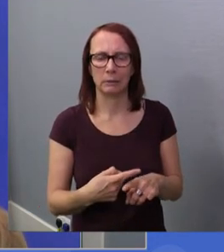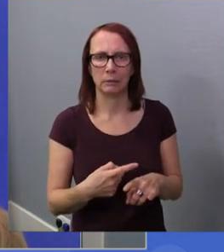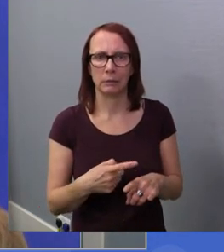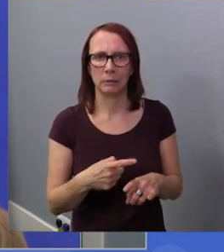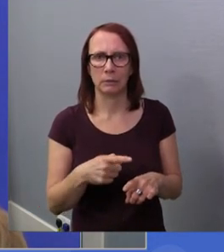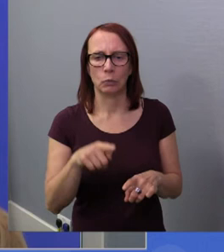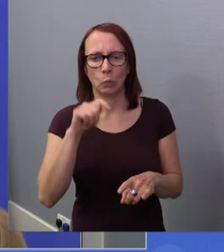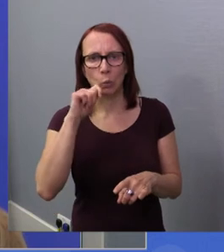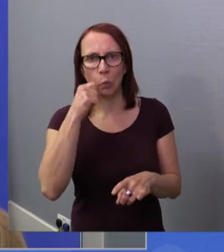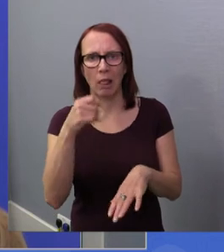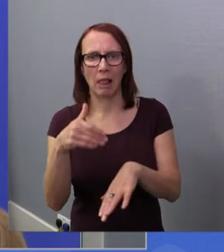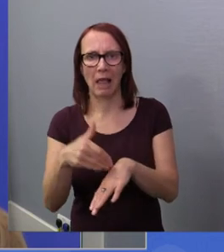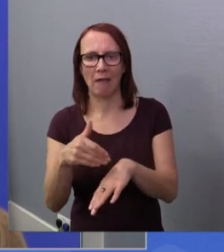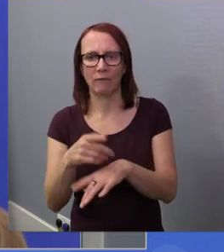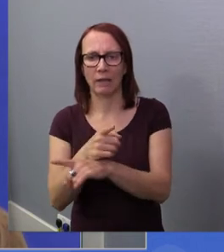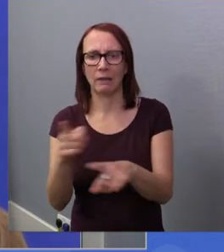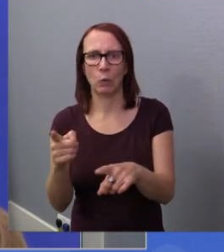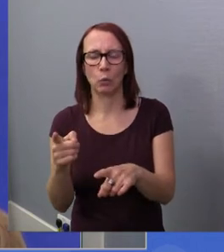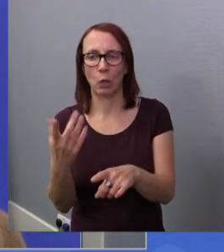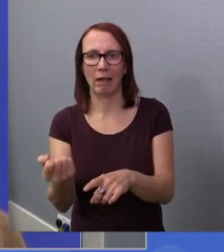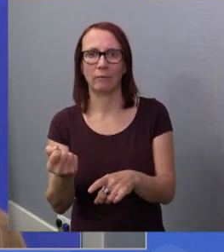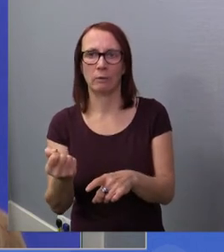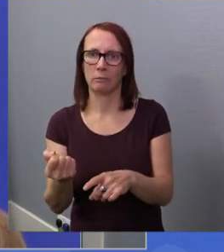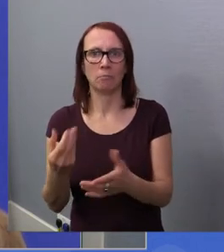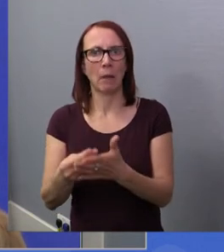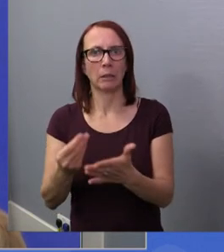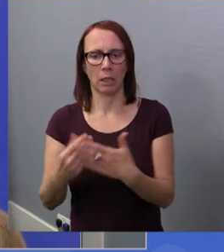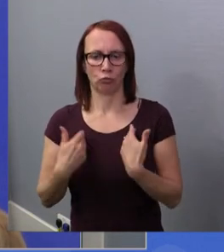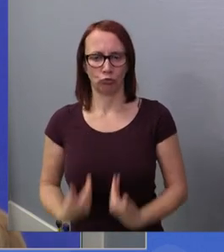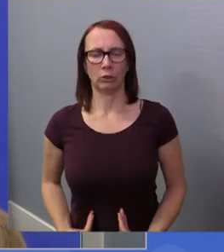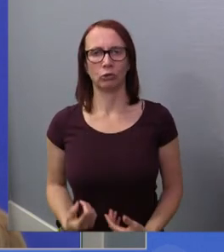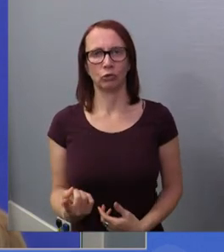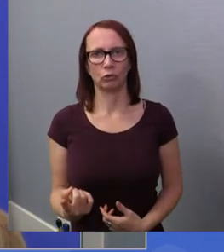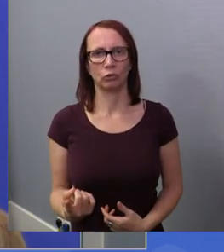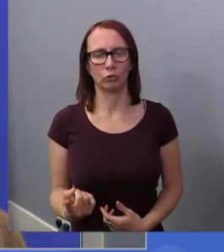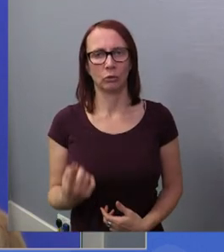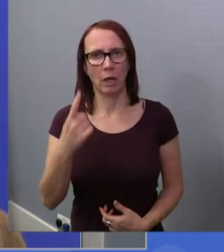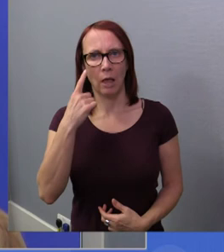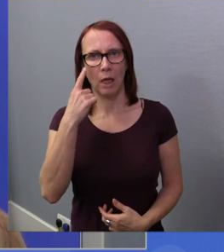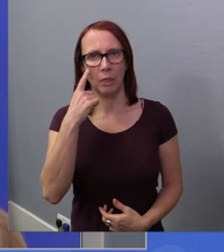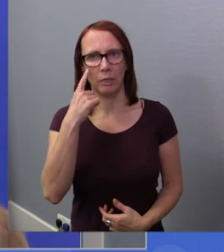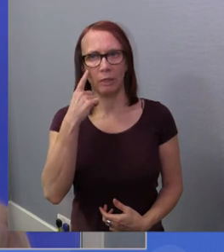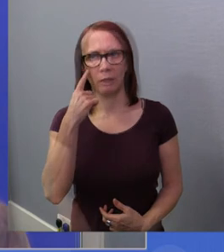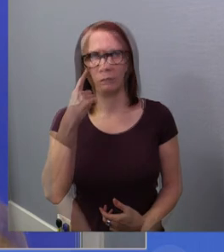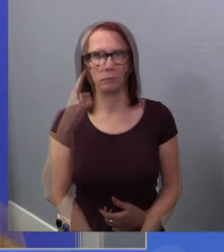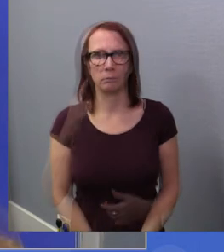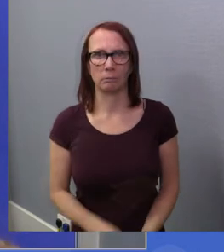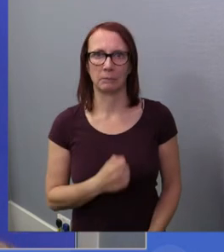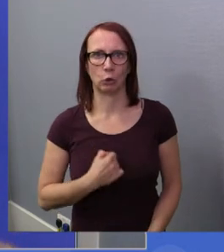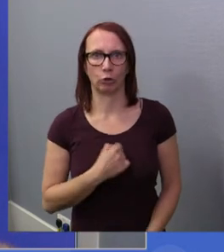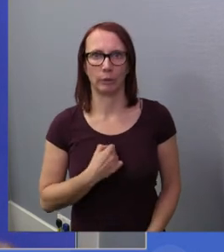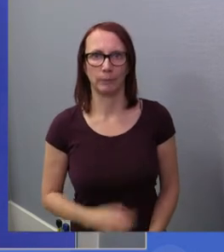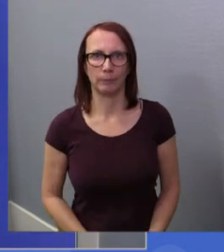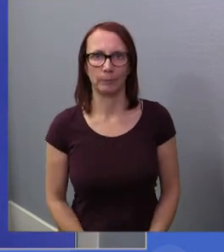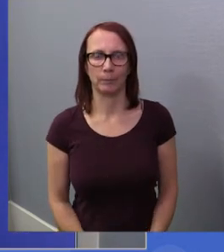affecting those who can pay and reducing the national debt. The